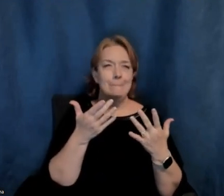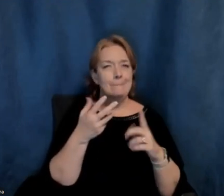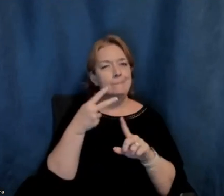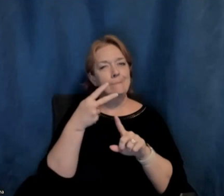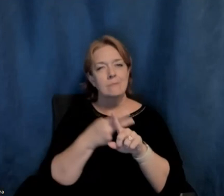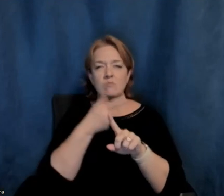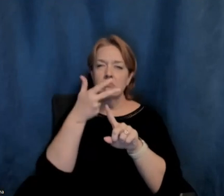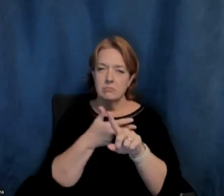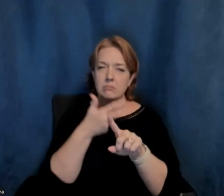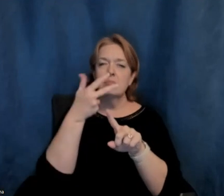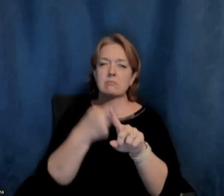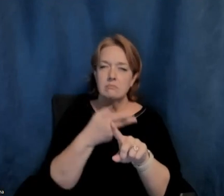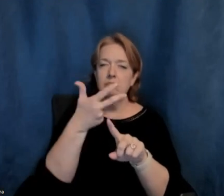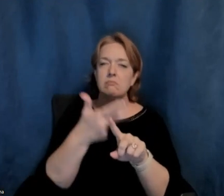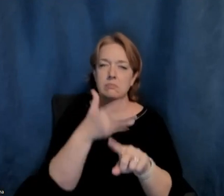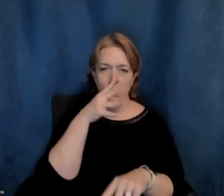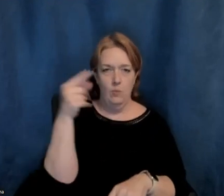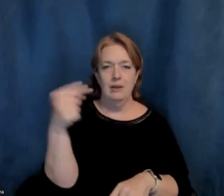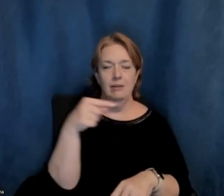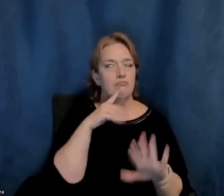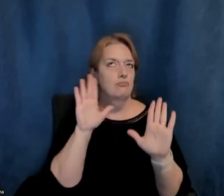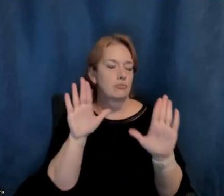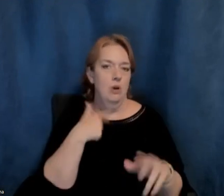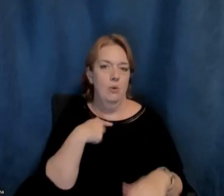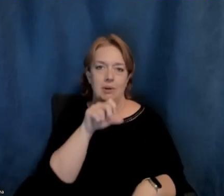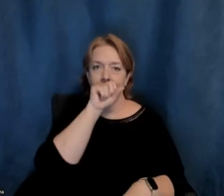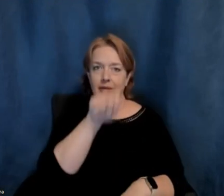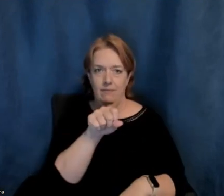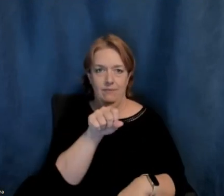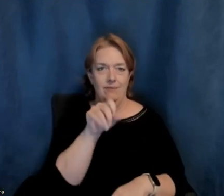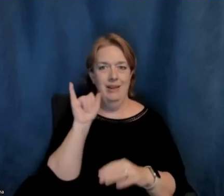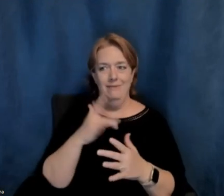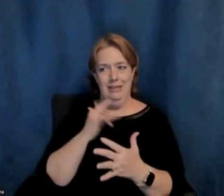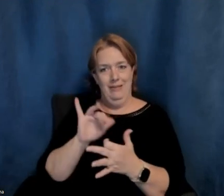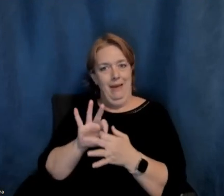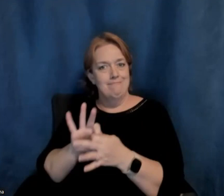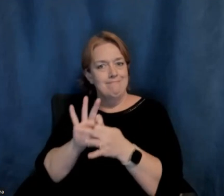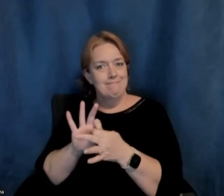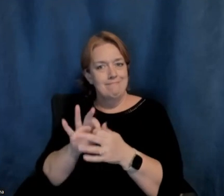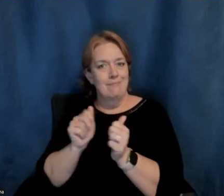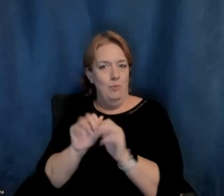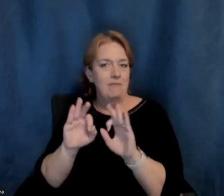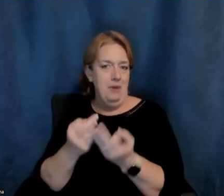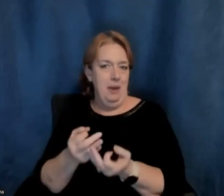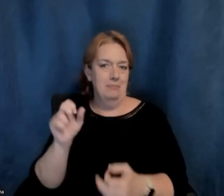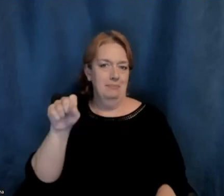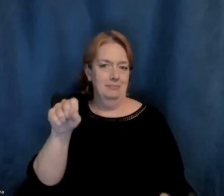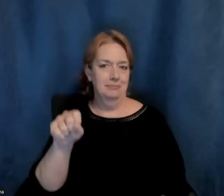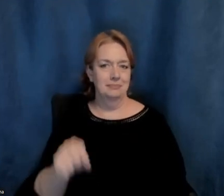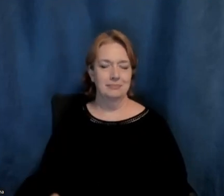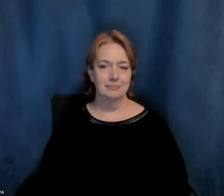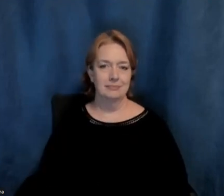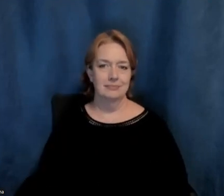pop in, which is great. We love having that connection to the family. It's really, really